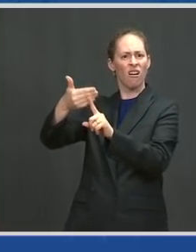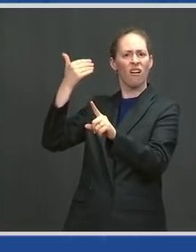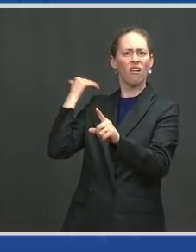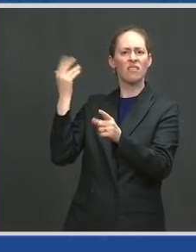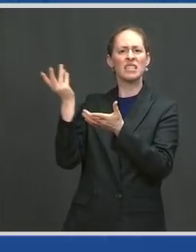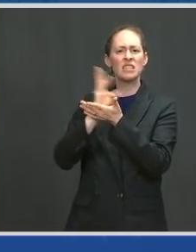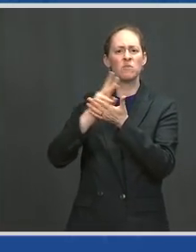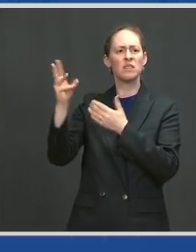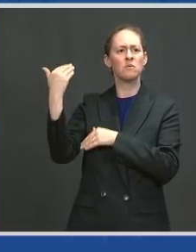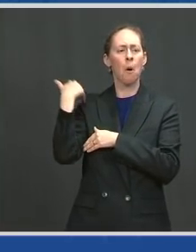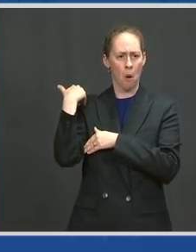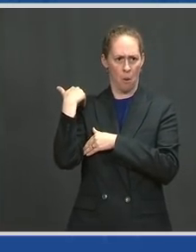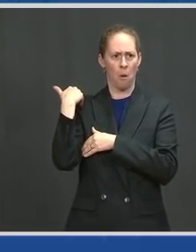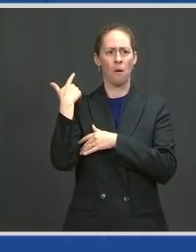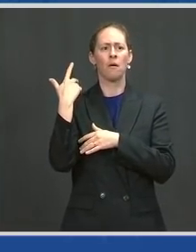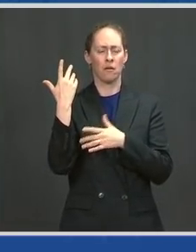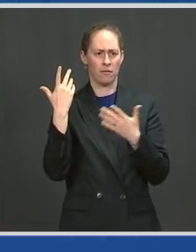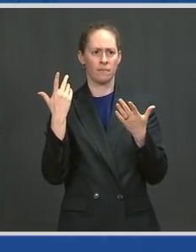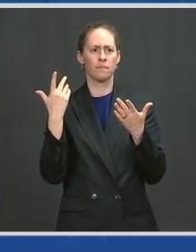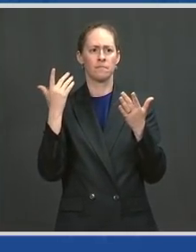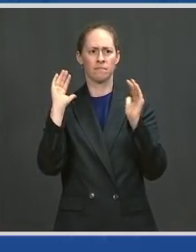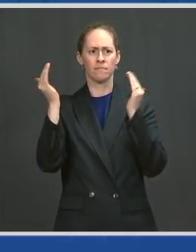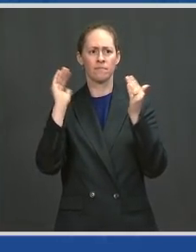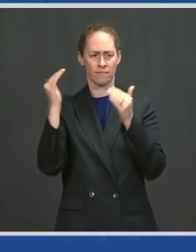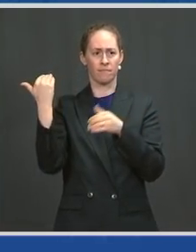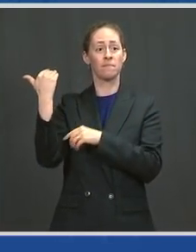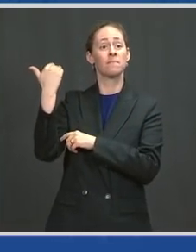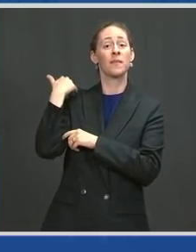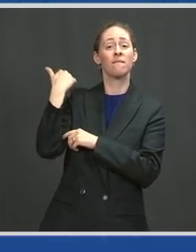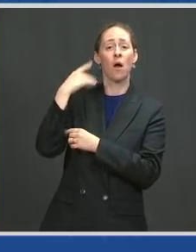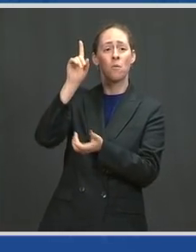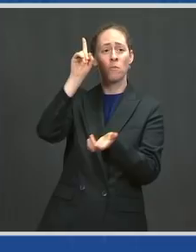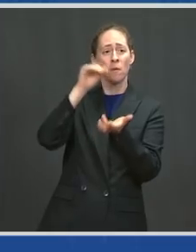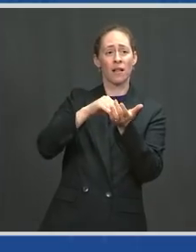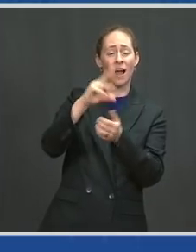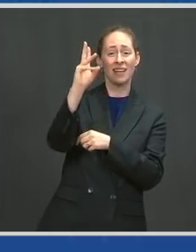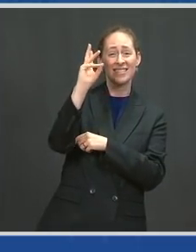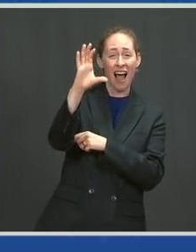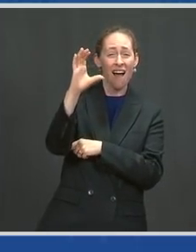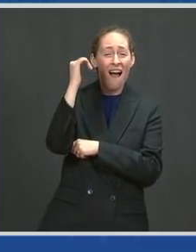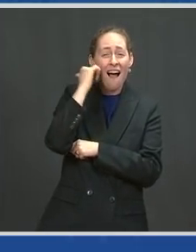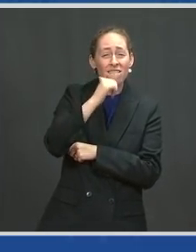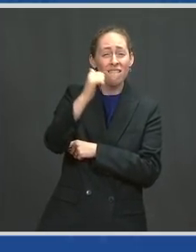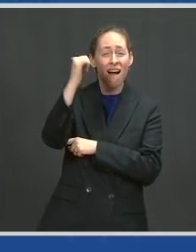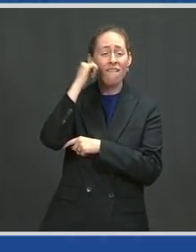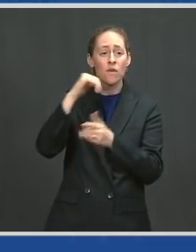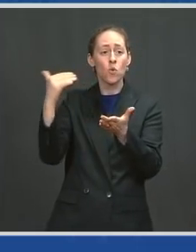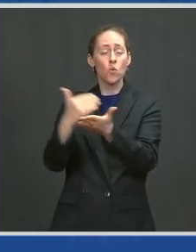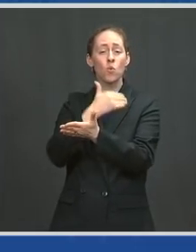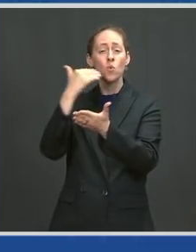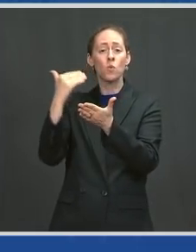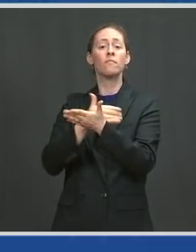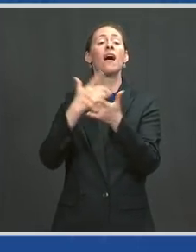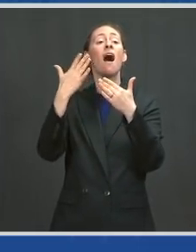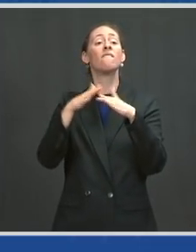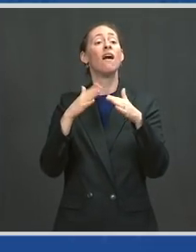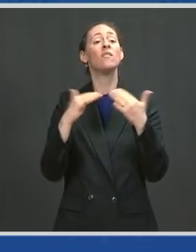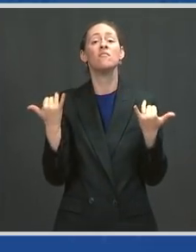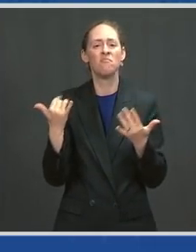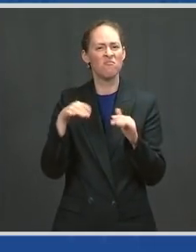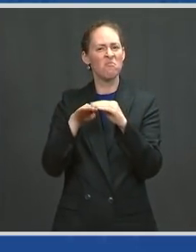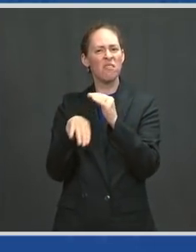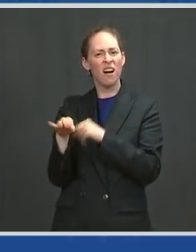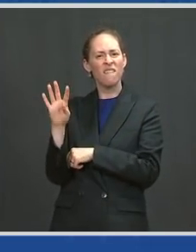over 1,600 new cases per day. Today, we have an average of fewer than 400 new